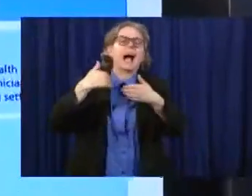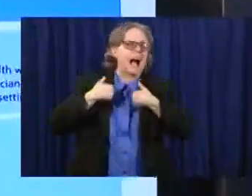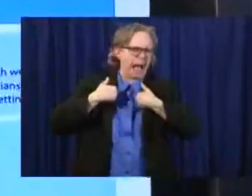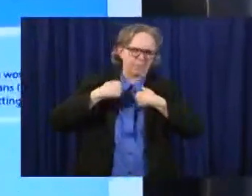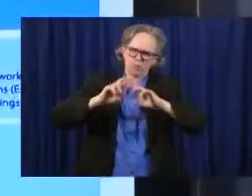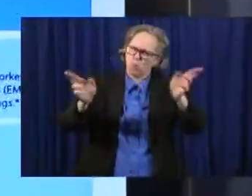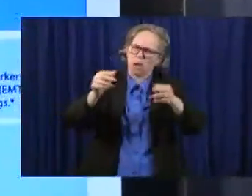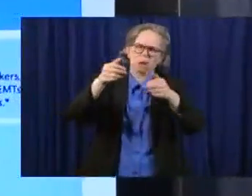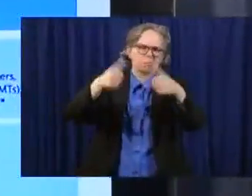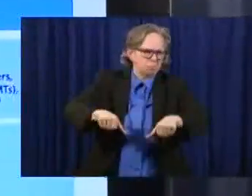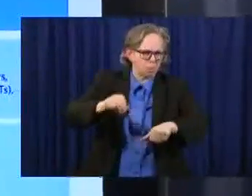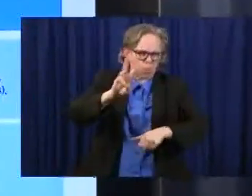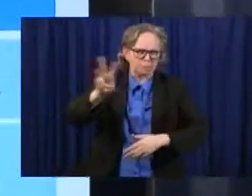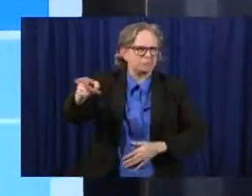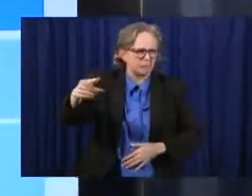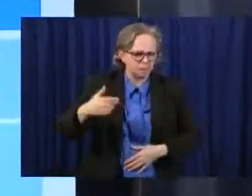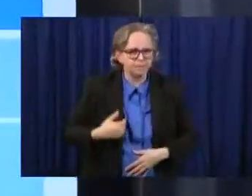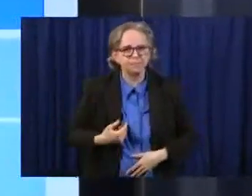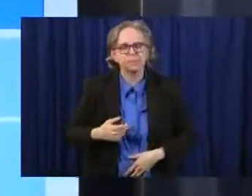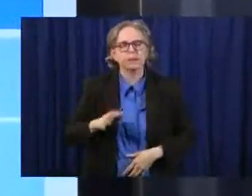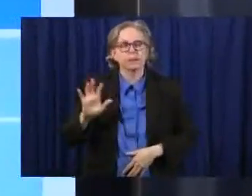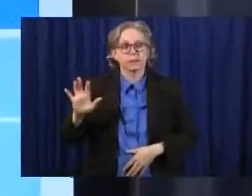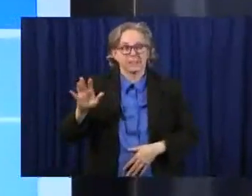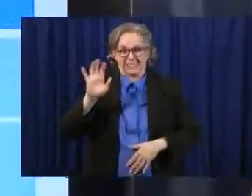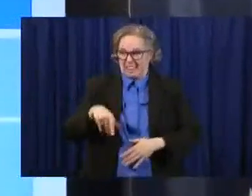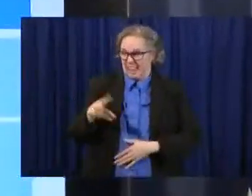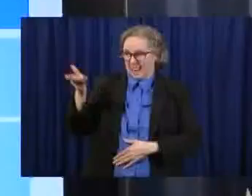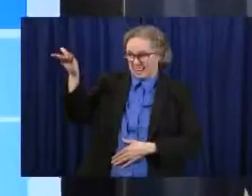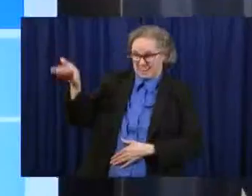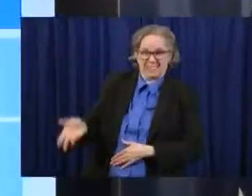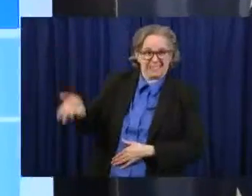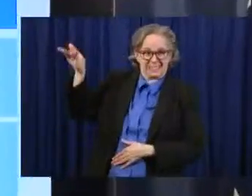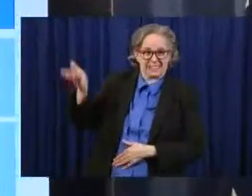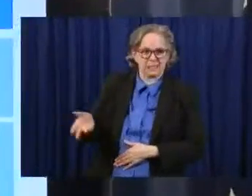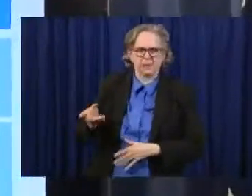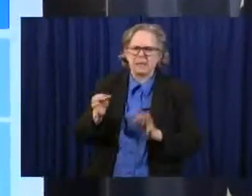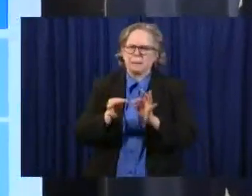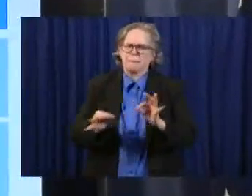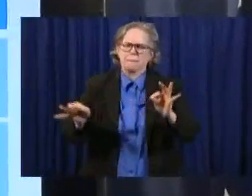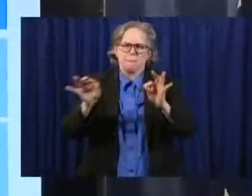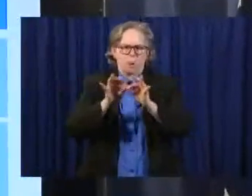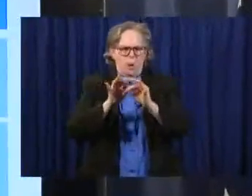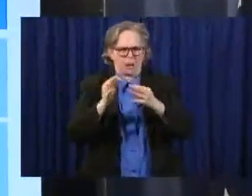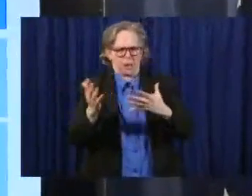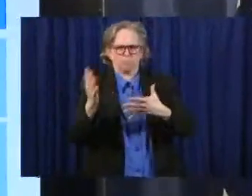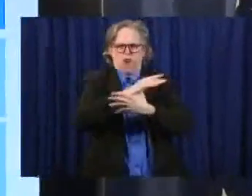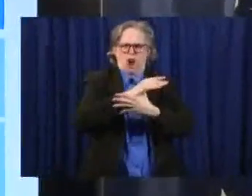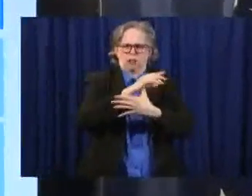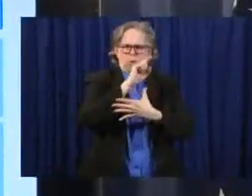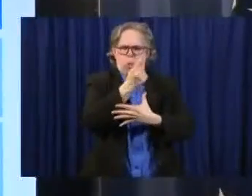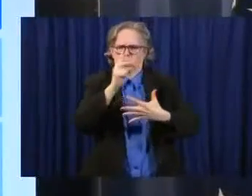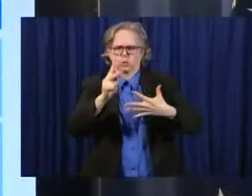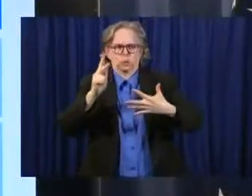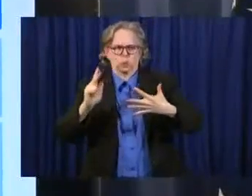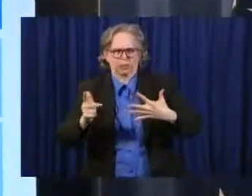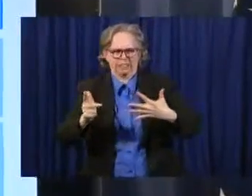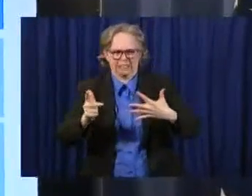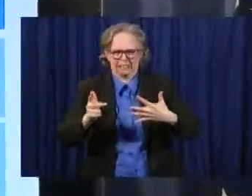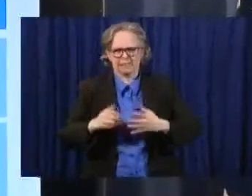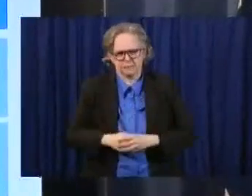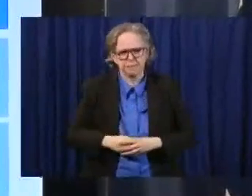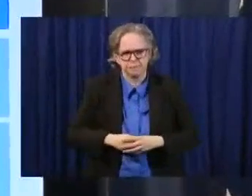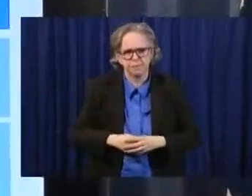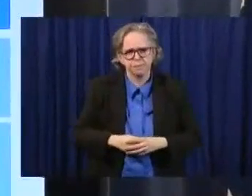you know, one of the main things with that is that it's really important to be able to say to